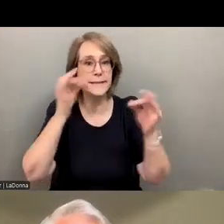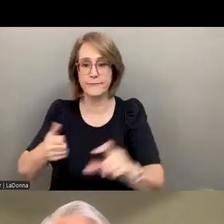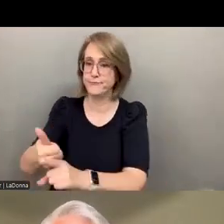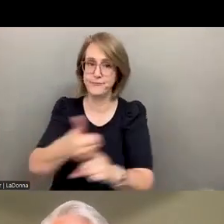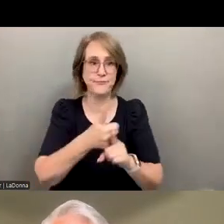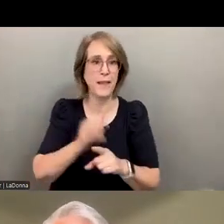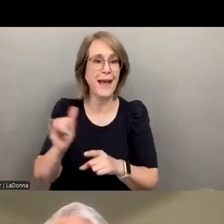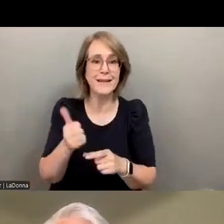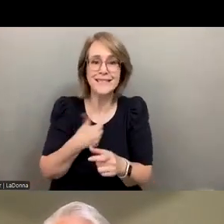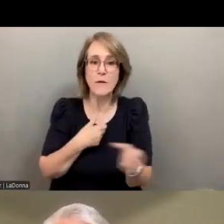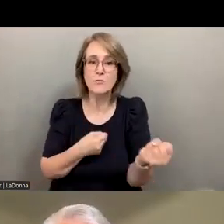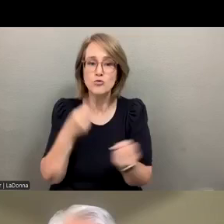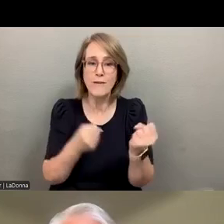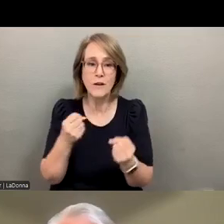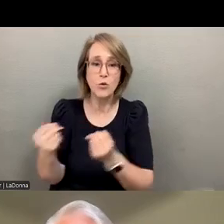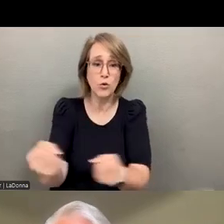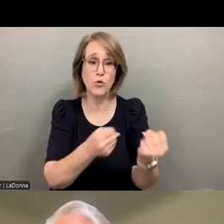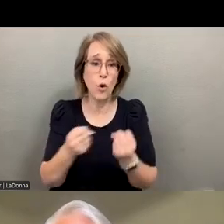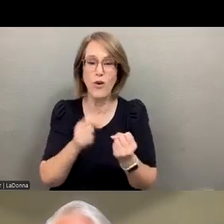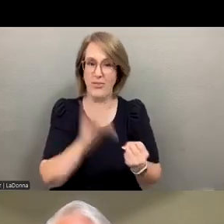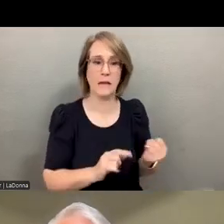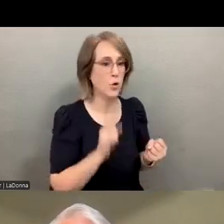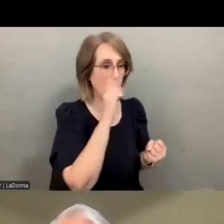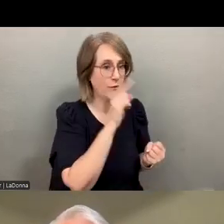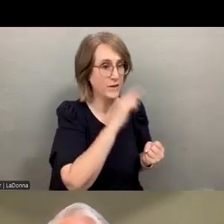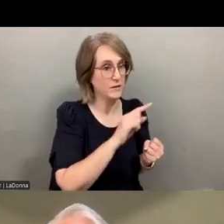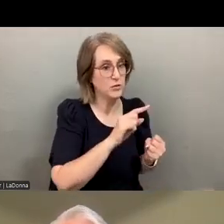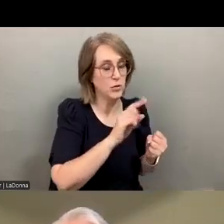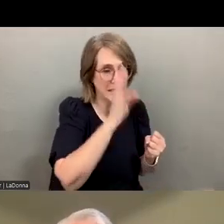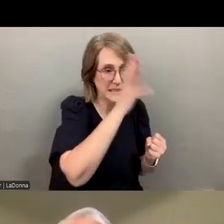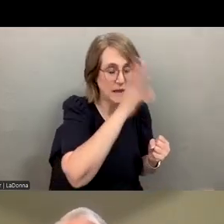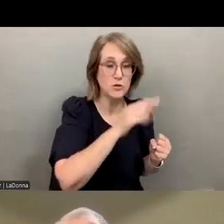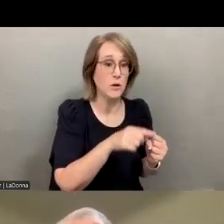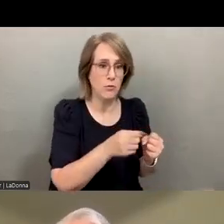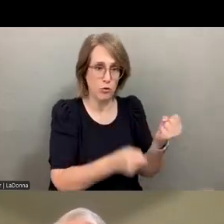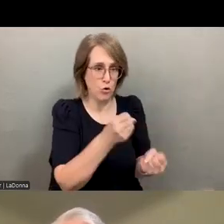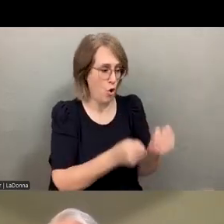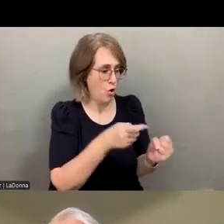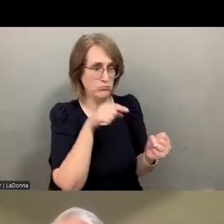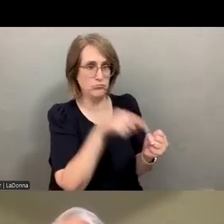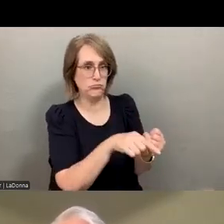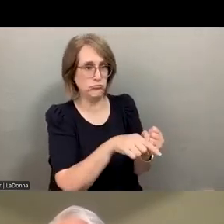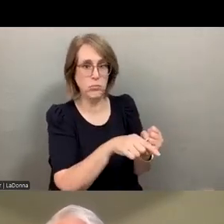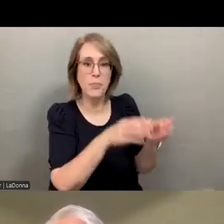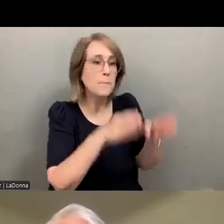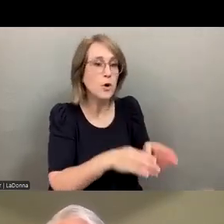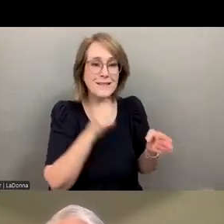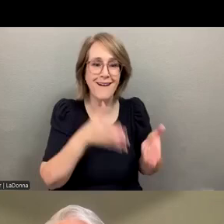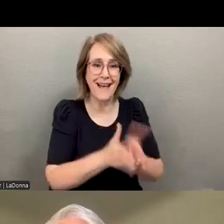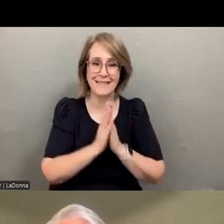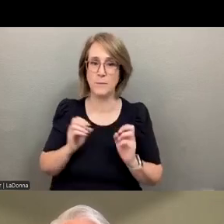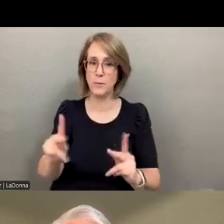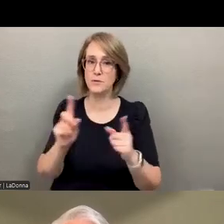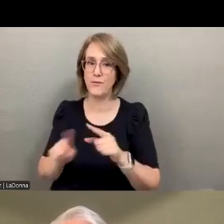like a self-driving car is an artificial intelligence application. The car does not, a self-driving car does not ask for permission to